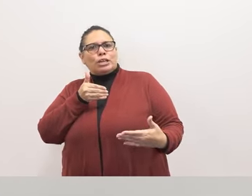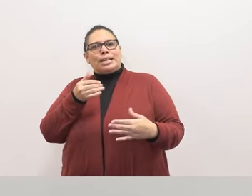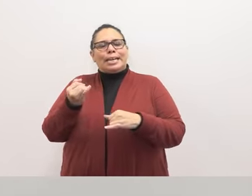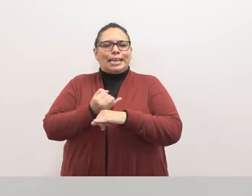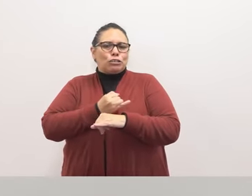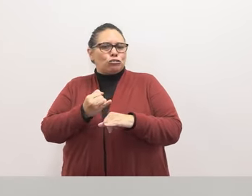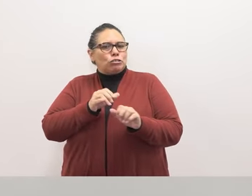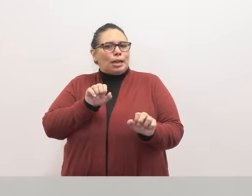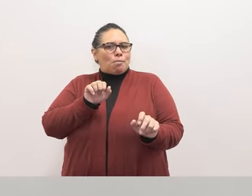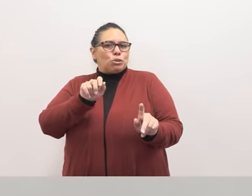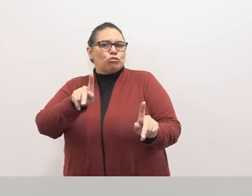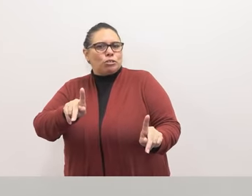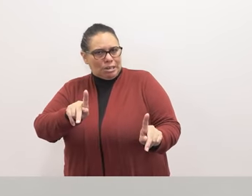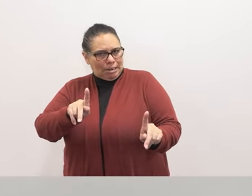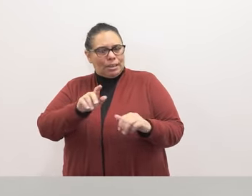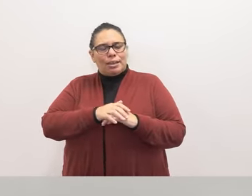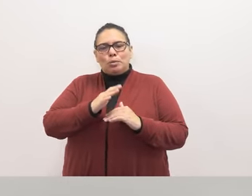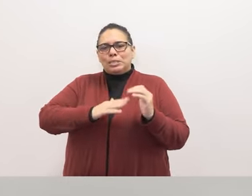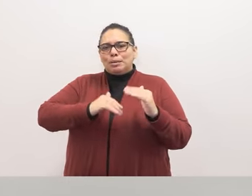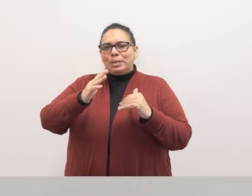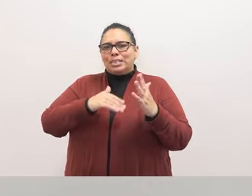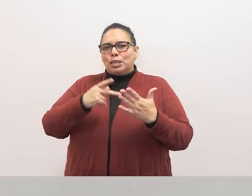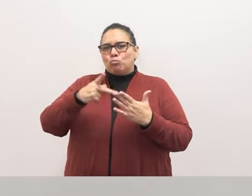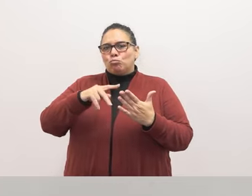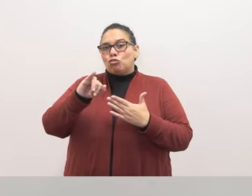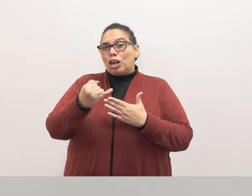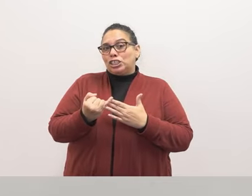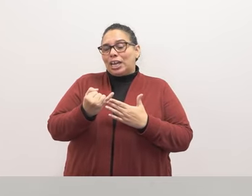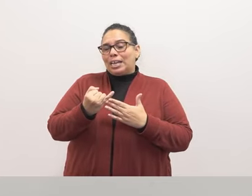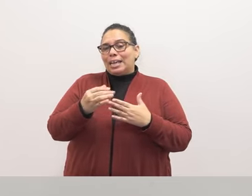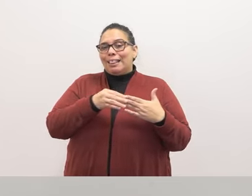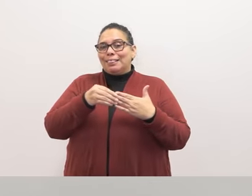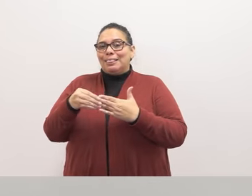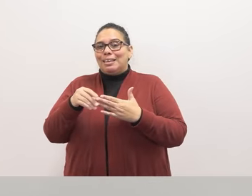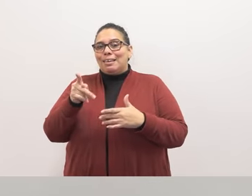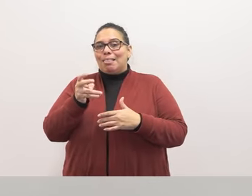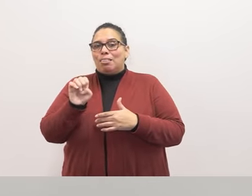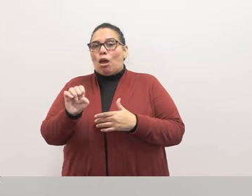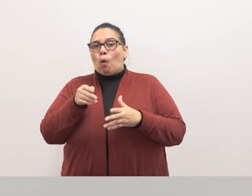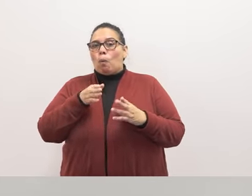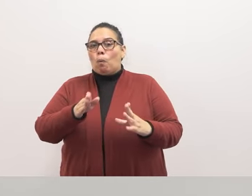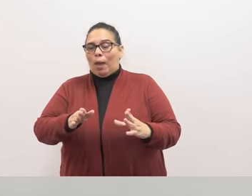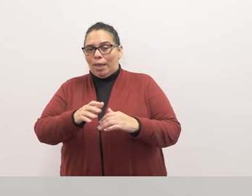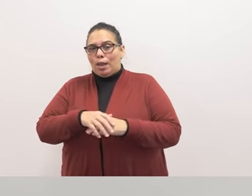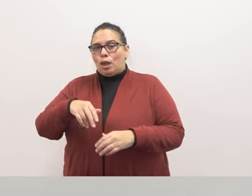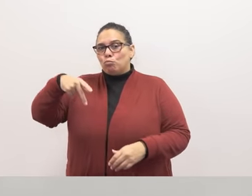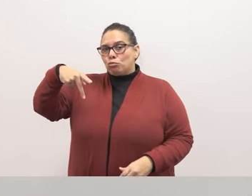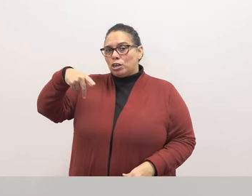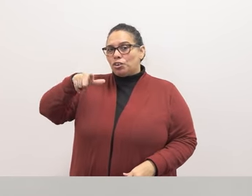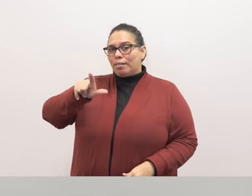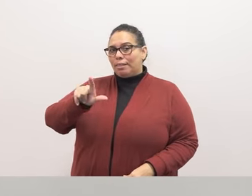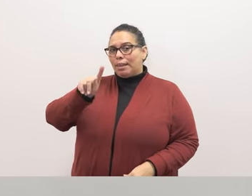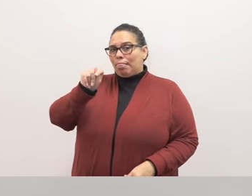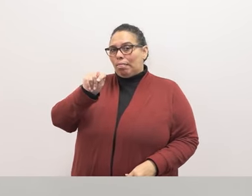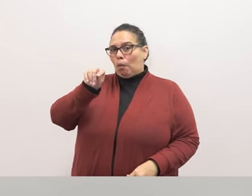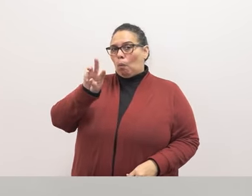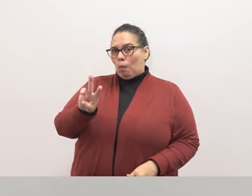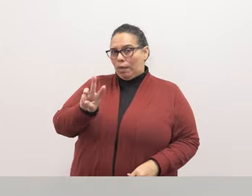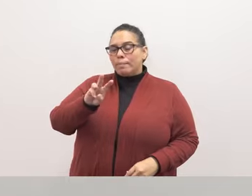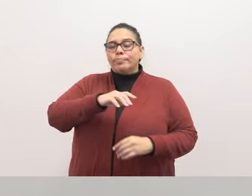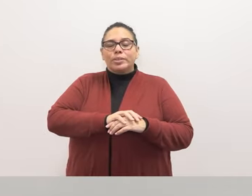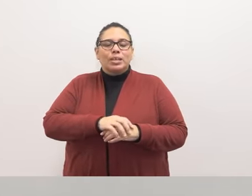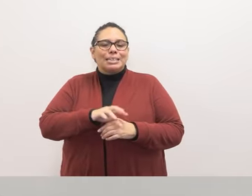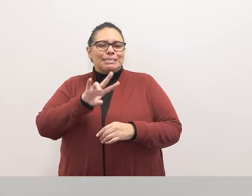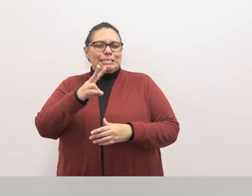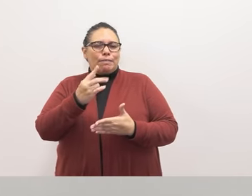opportunities. This would build on our Project Lead the Way courses at the middle school level in seventh and eighth grade as an opportunity. This